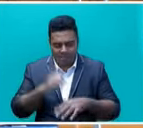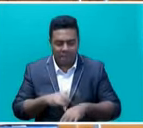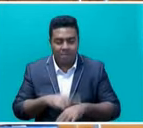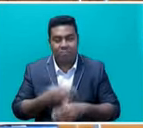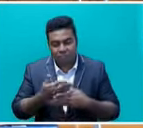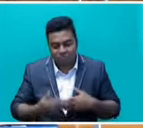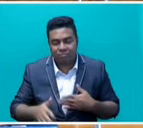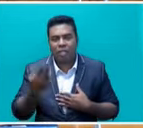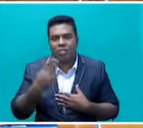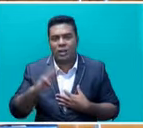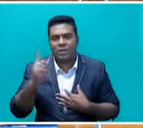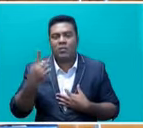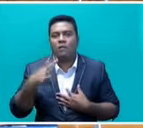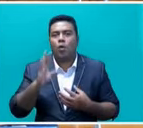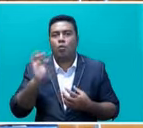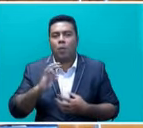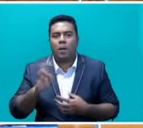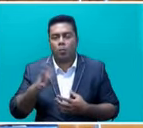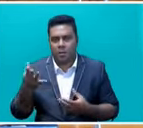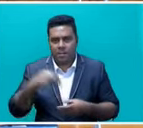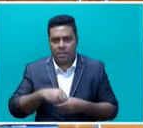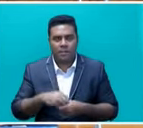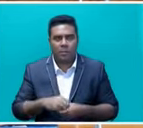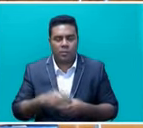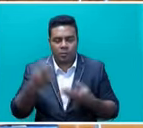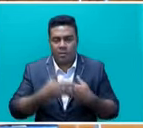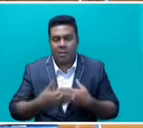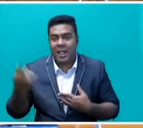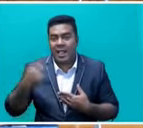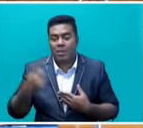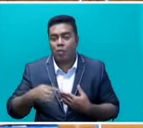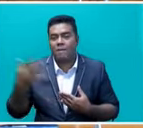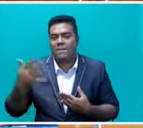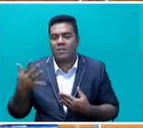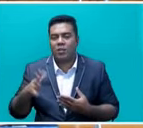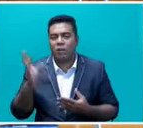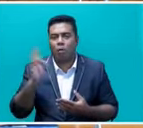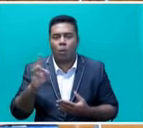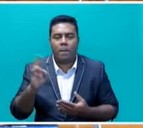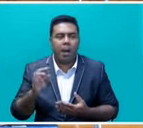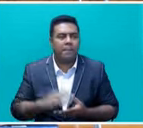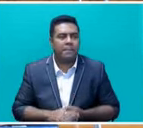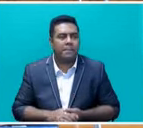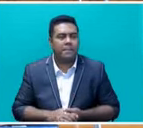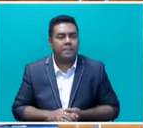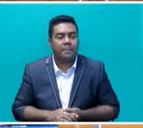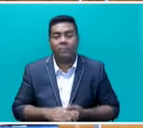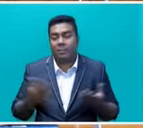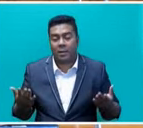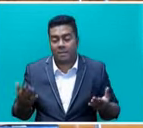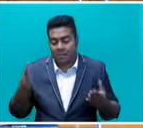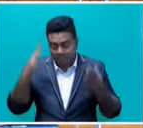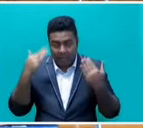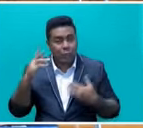31st of October, but make sure you apply within the period of 11th to the 15th of October. Mr. Speaker,